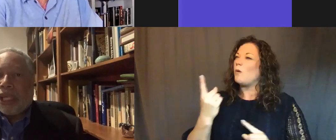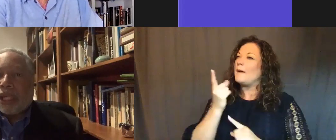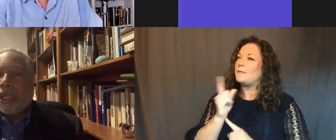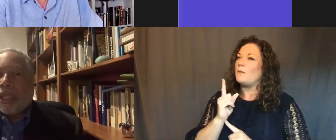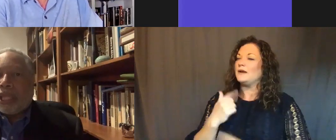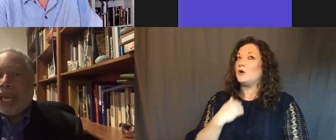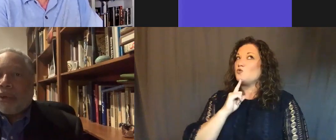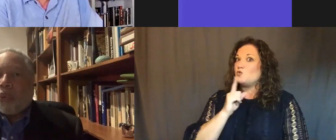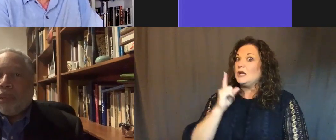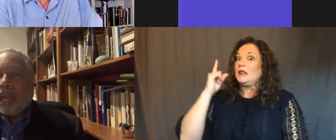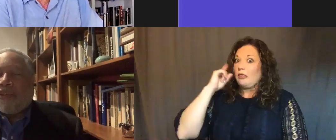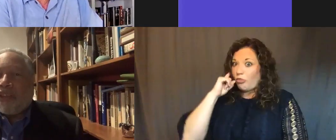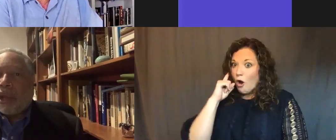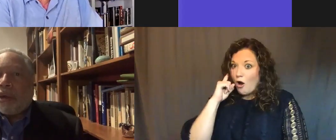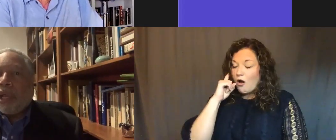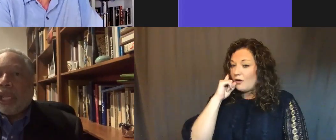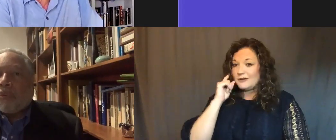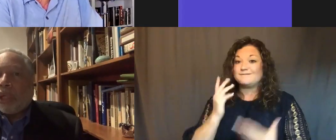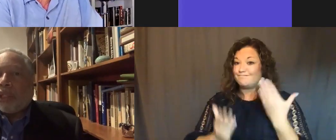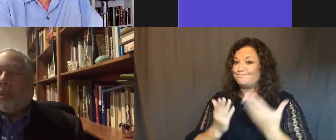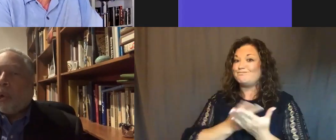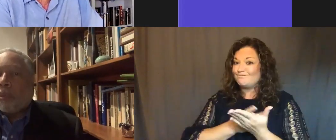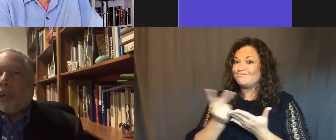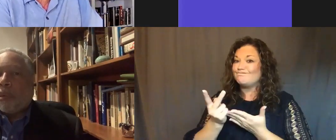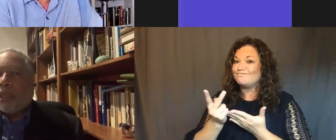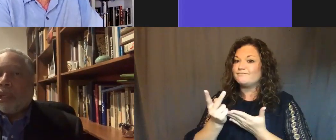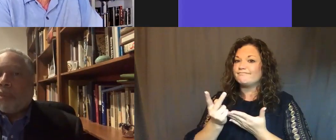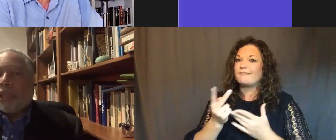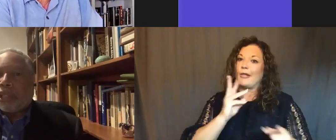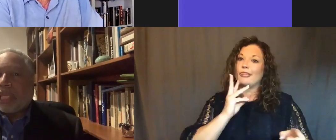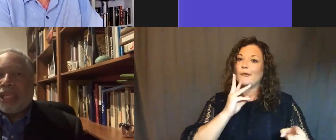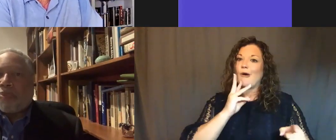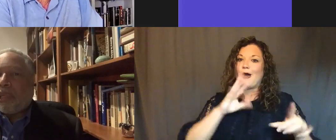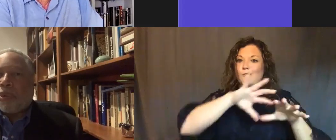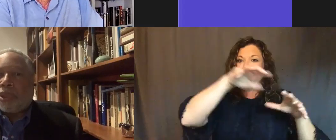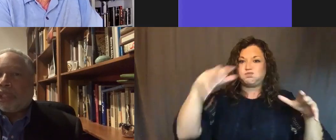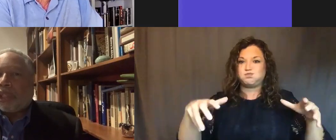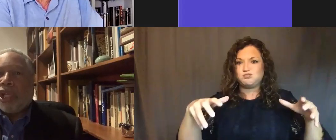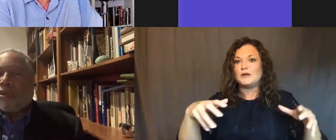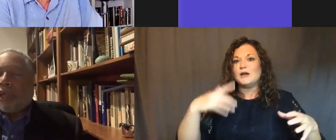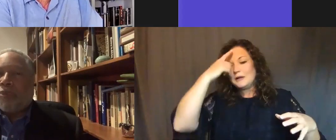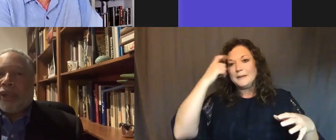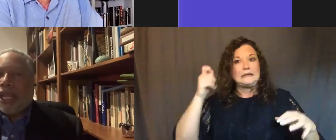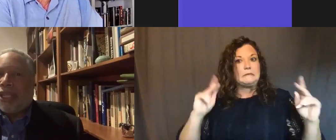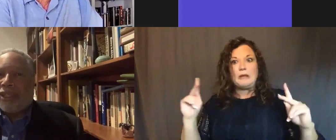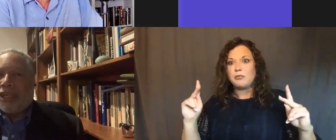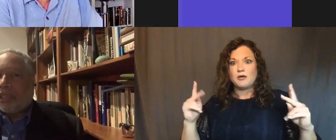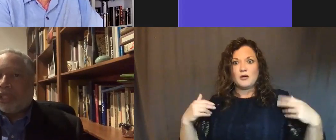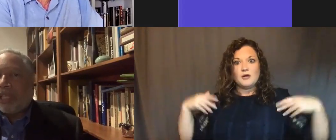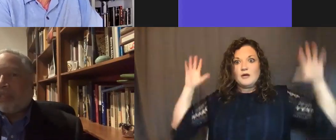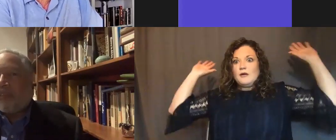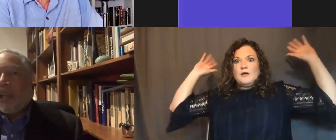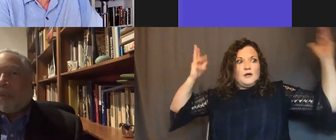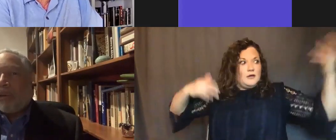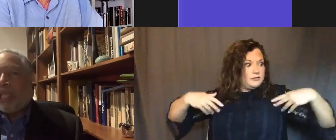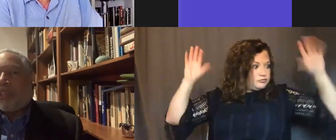did think that we might fail, it was the water moment. Because I think people were just throwing up their hands and there was